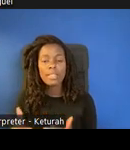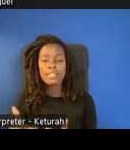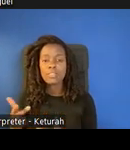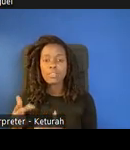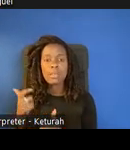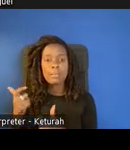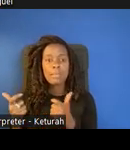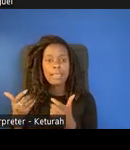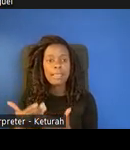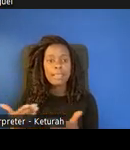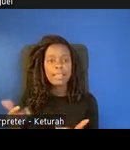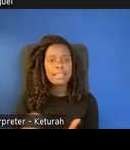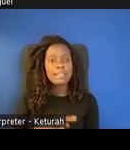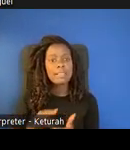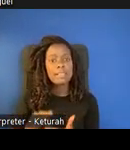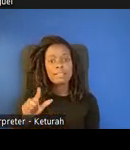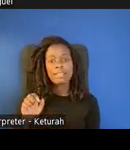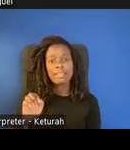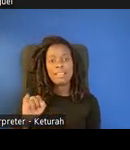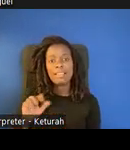did. You learned all about big and small.